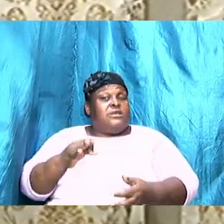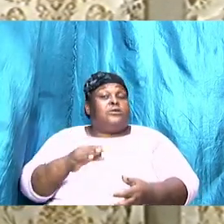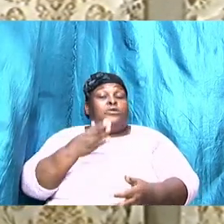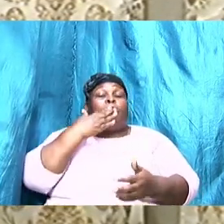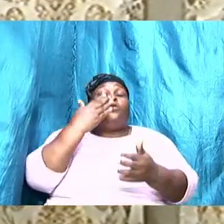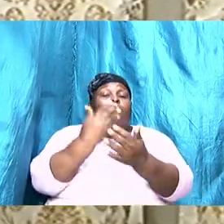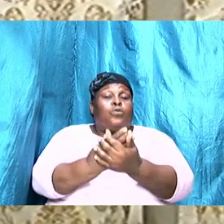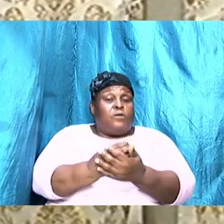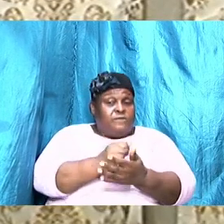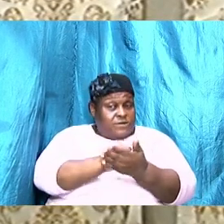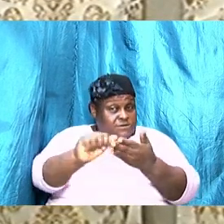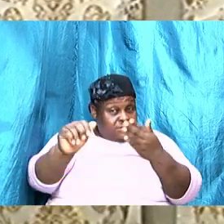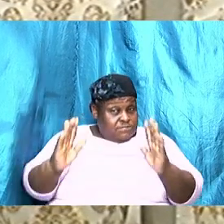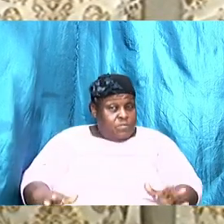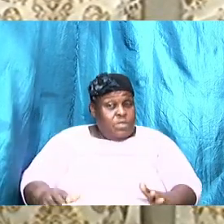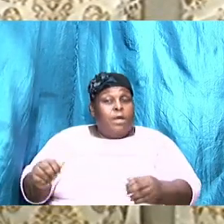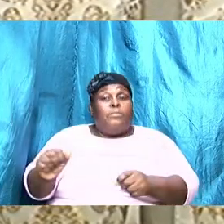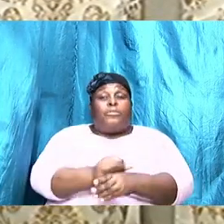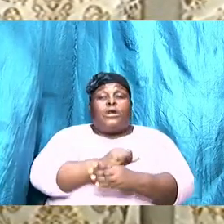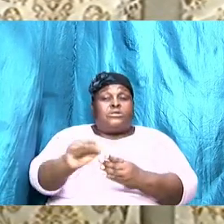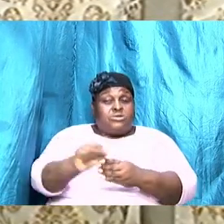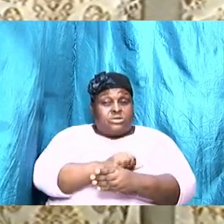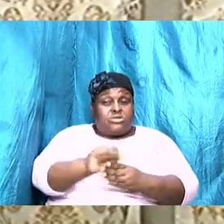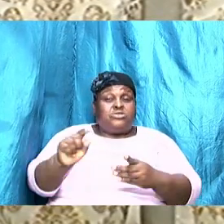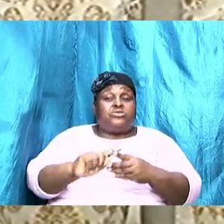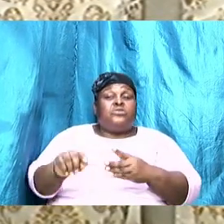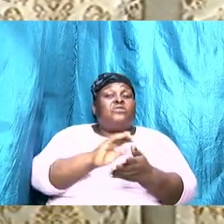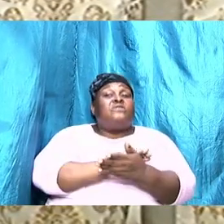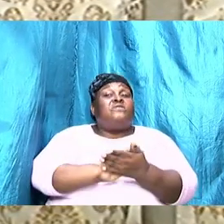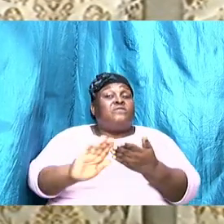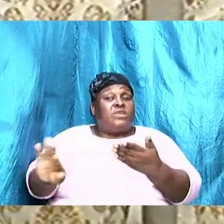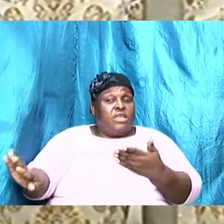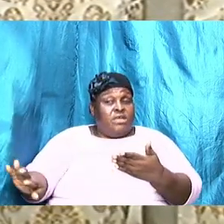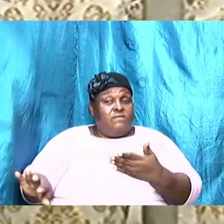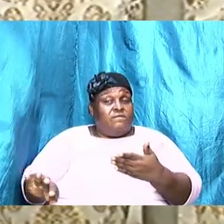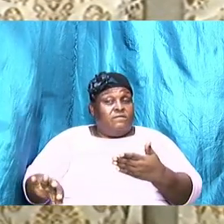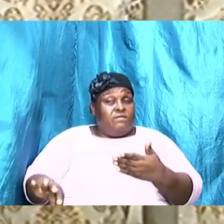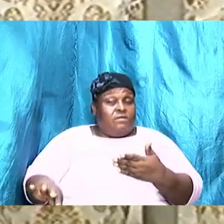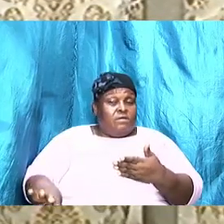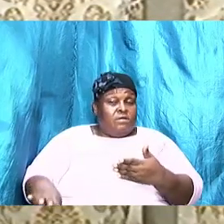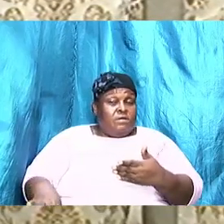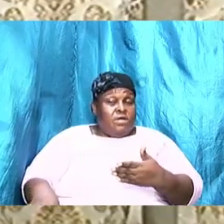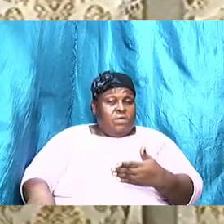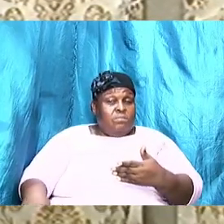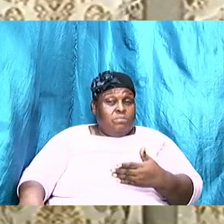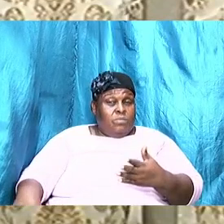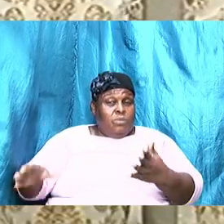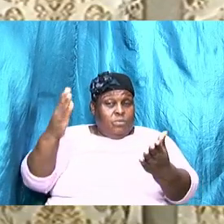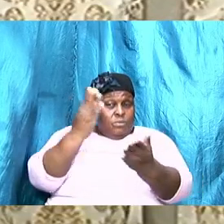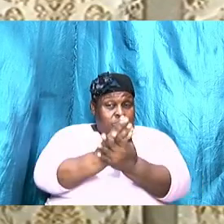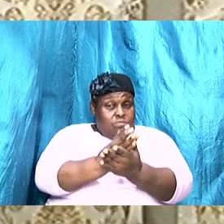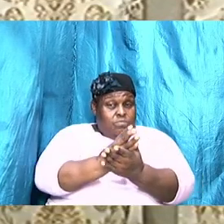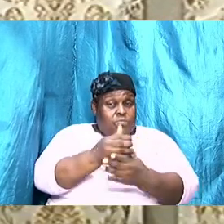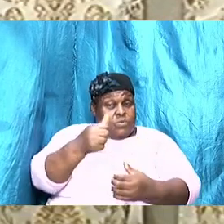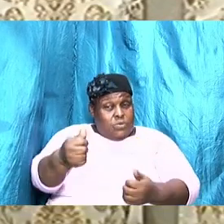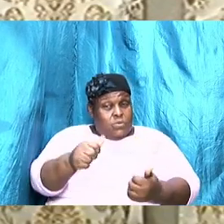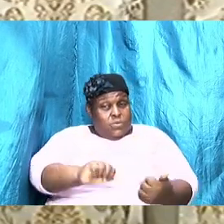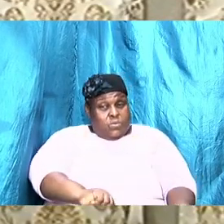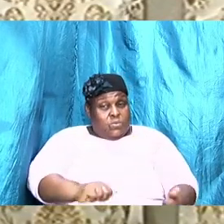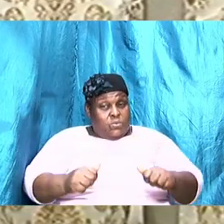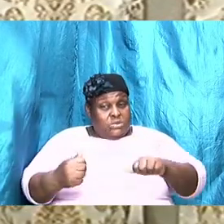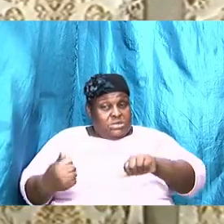practice to forgive and we better move at that otherwise we are sealing our own death warrant